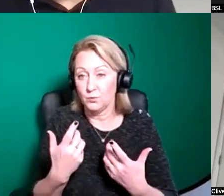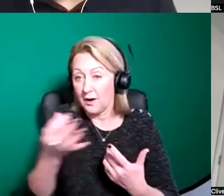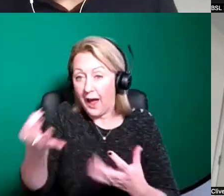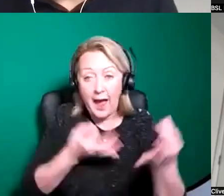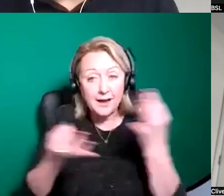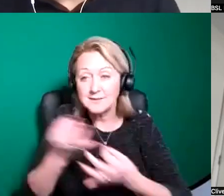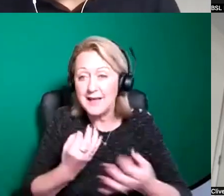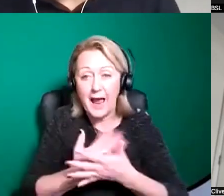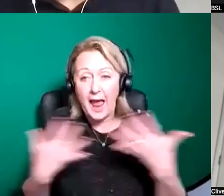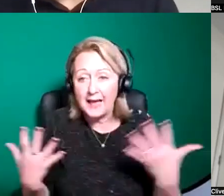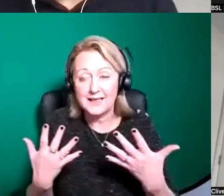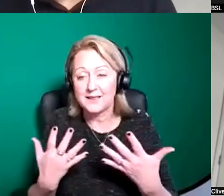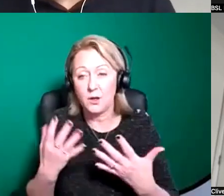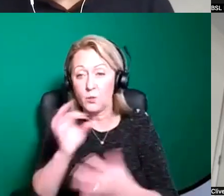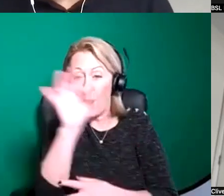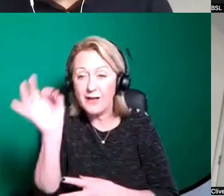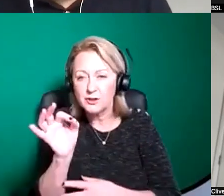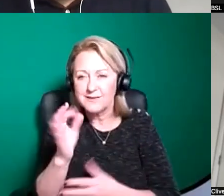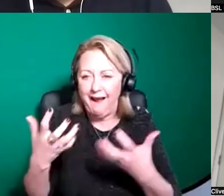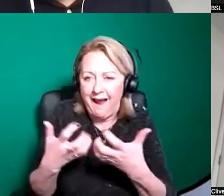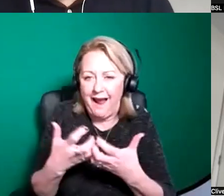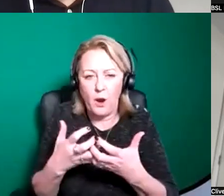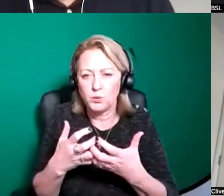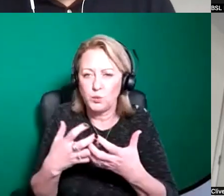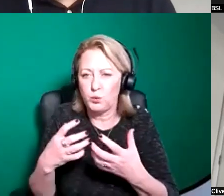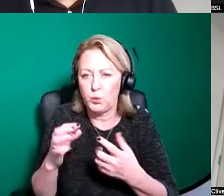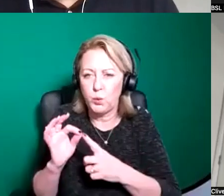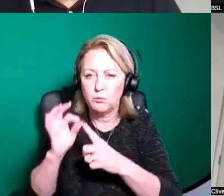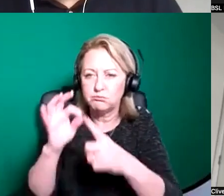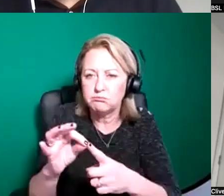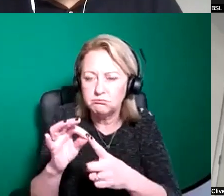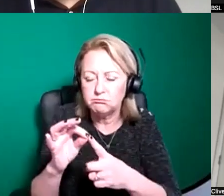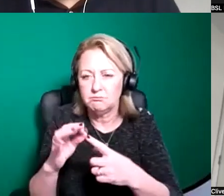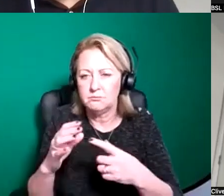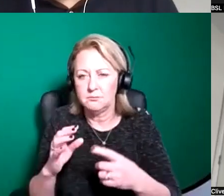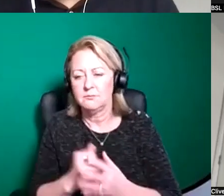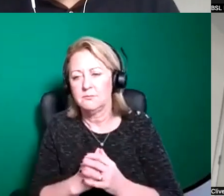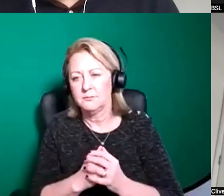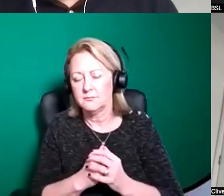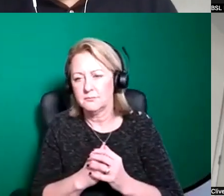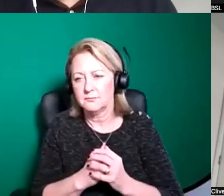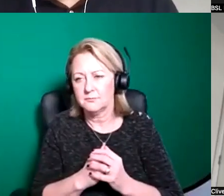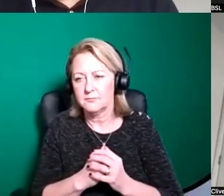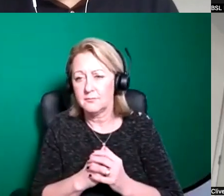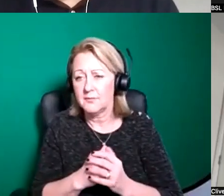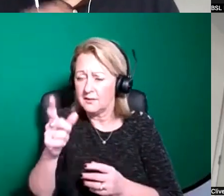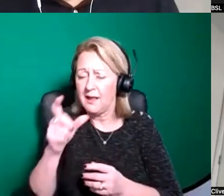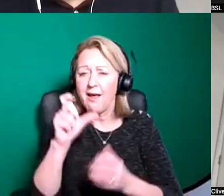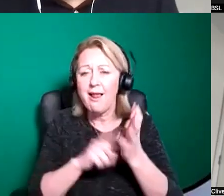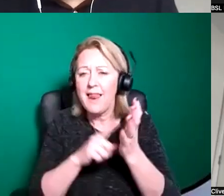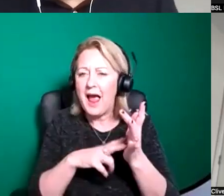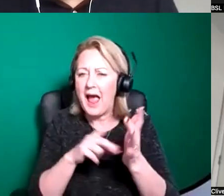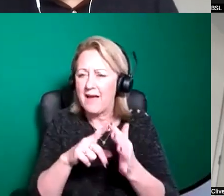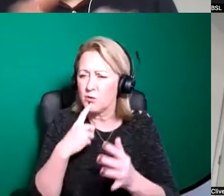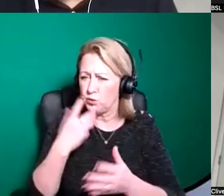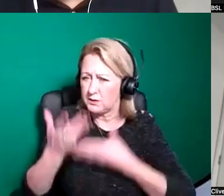about that kind of um submission process and clive would you like to say a little bit about the context about your